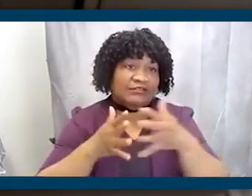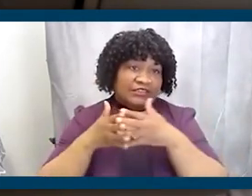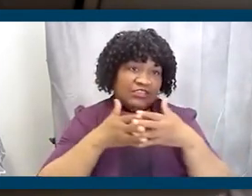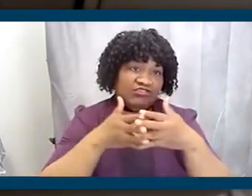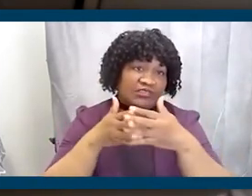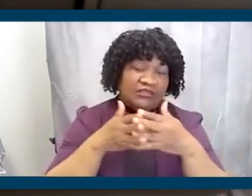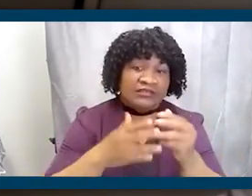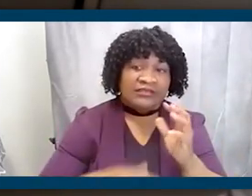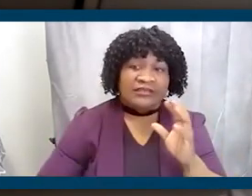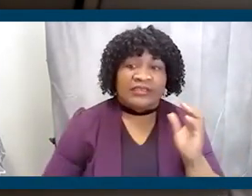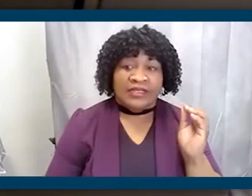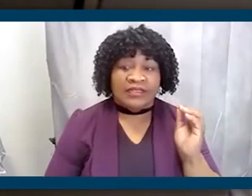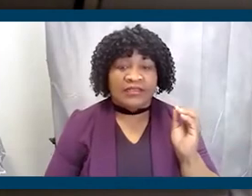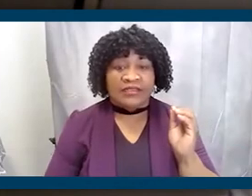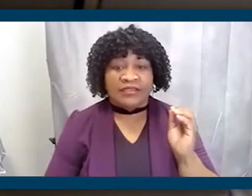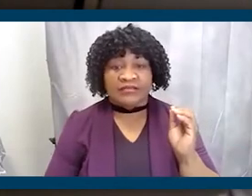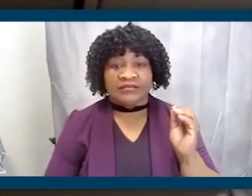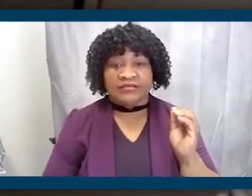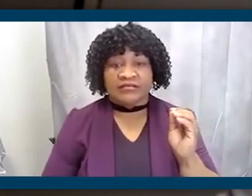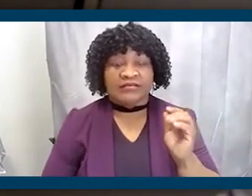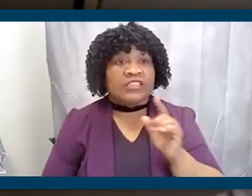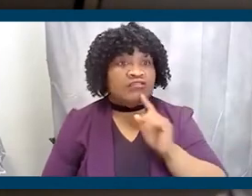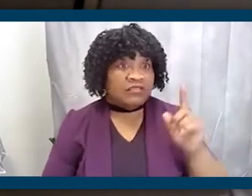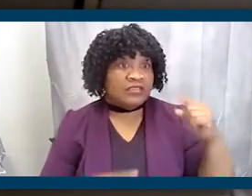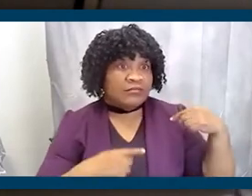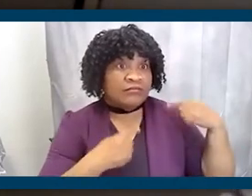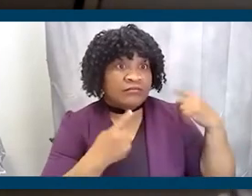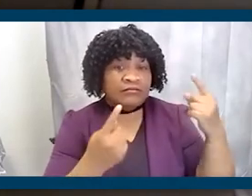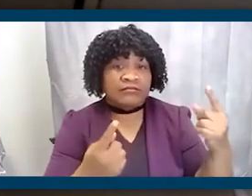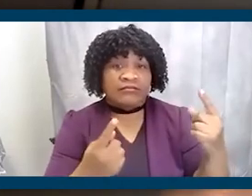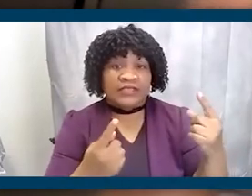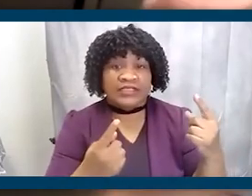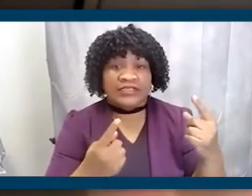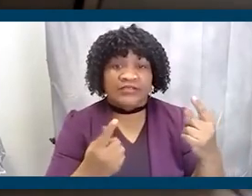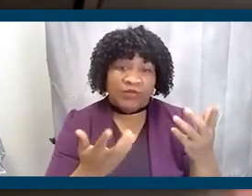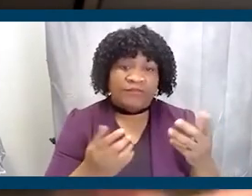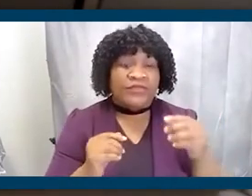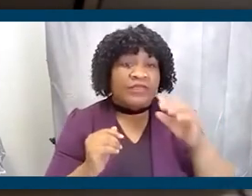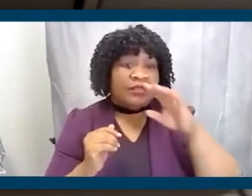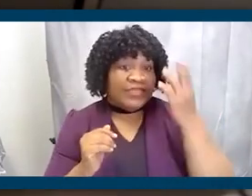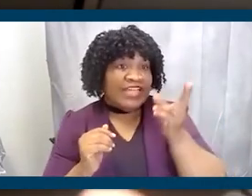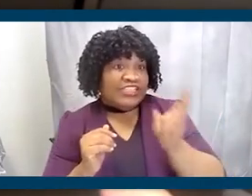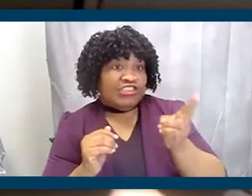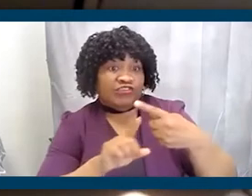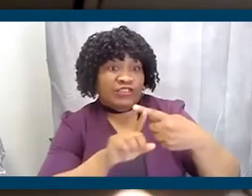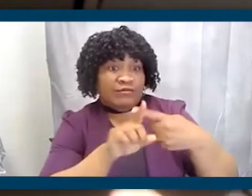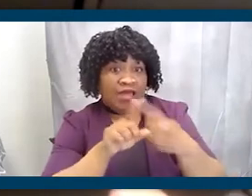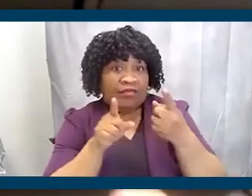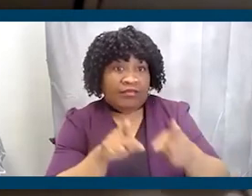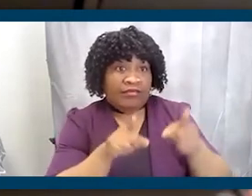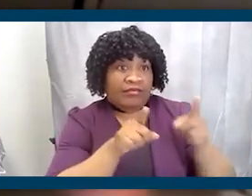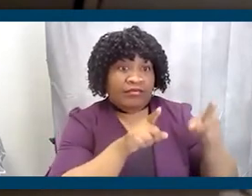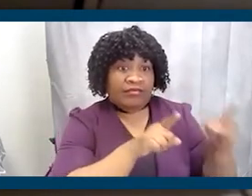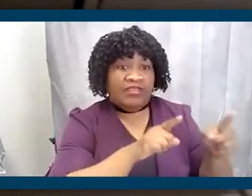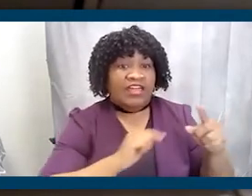it's been, it's been pretty perfect. When Black History Month comes around, I always